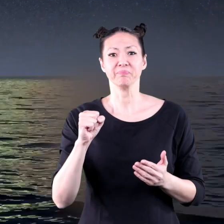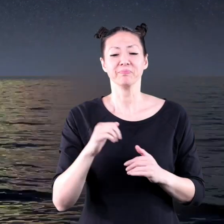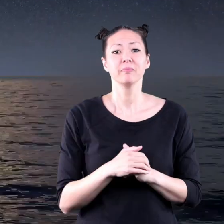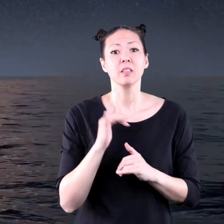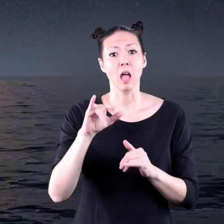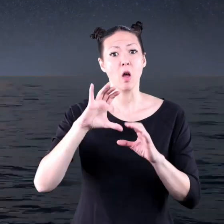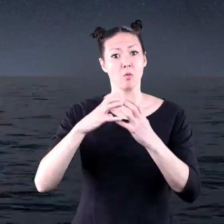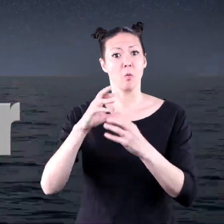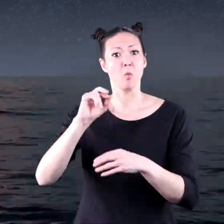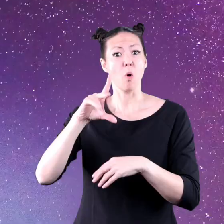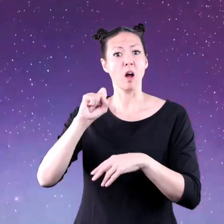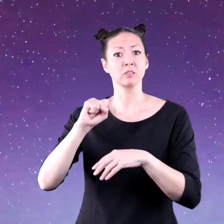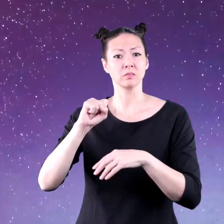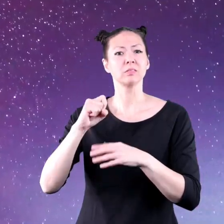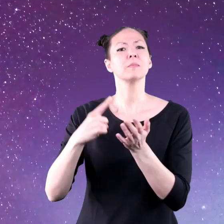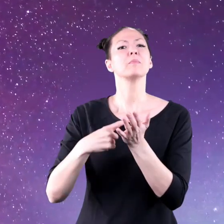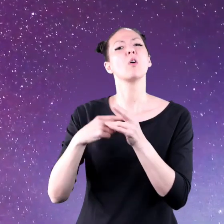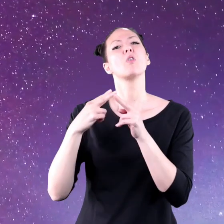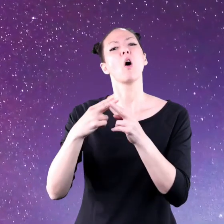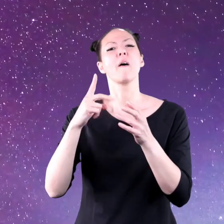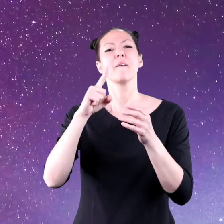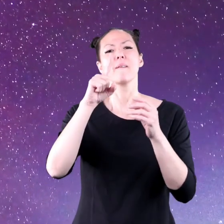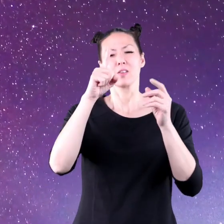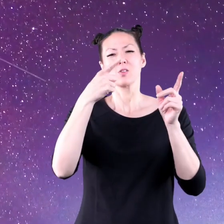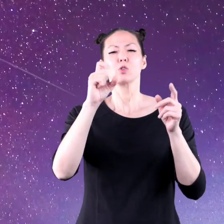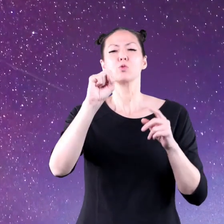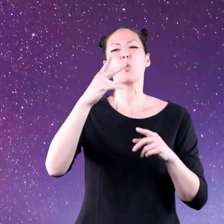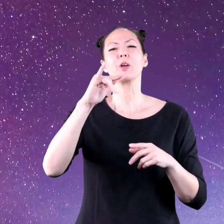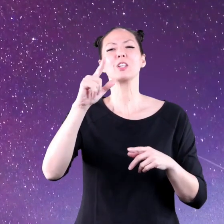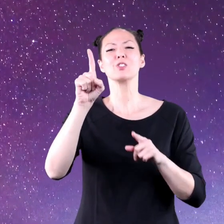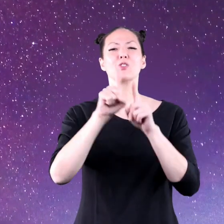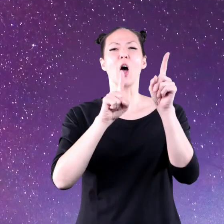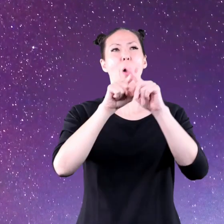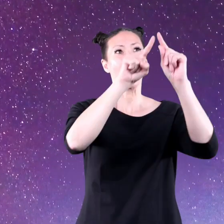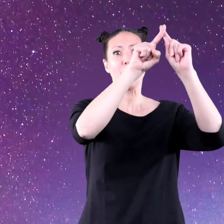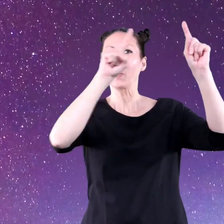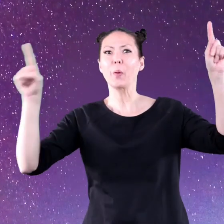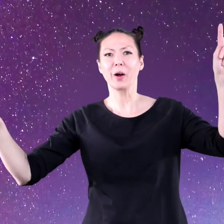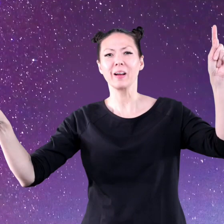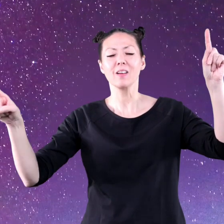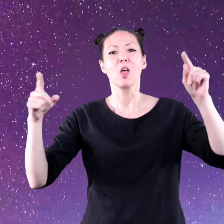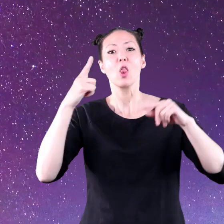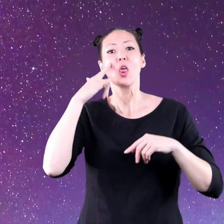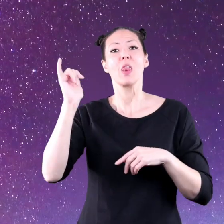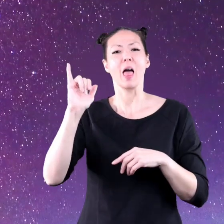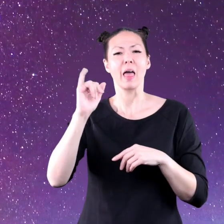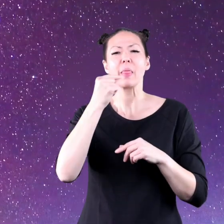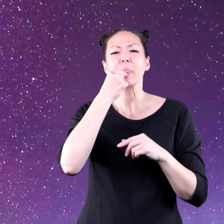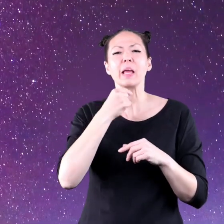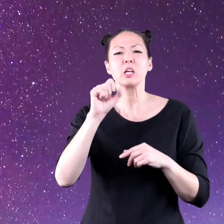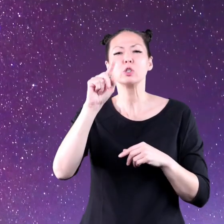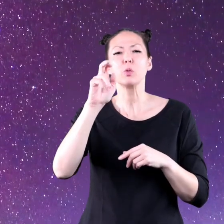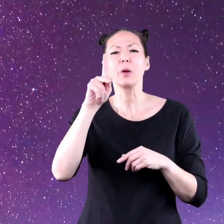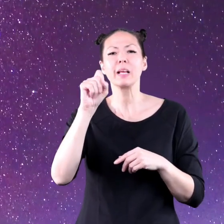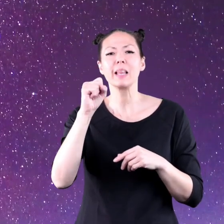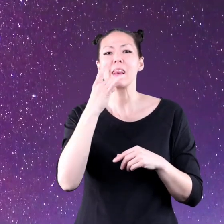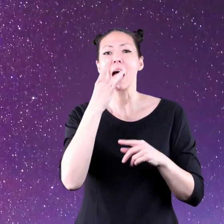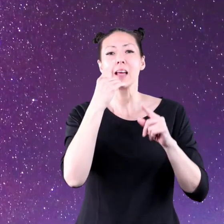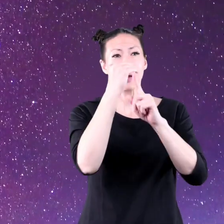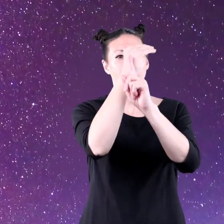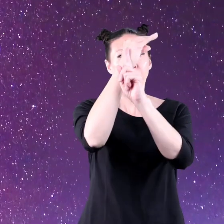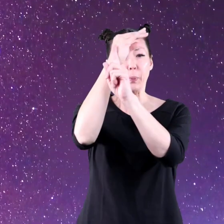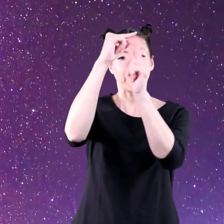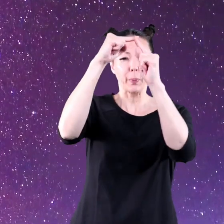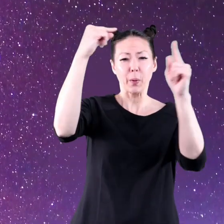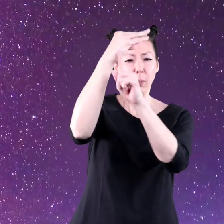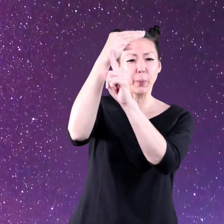meteors. These rocks are sometimes called falling or shooting stars. They look like thin streaks of light in